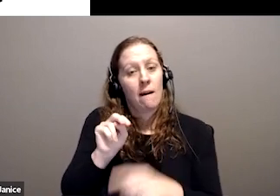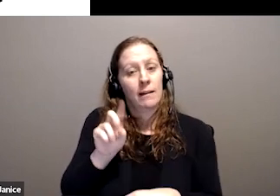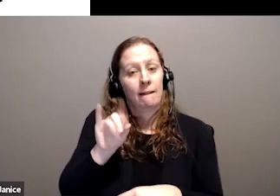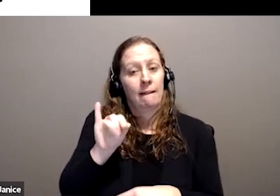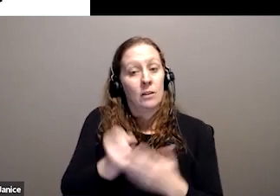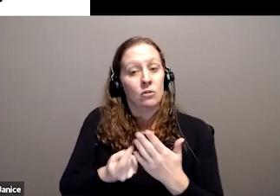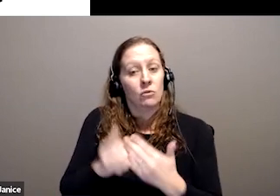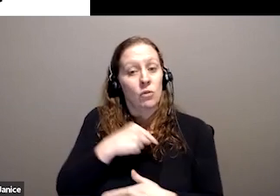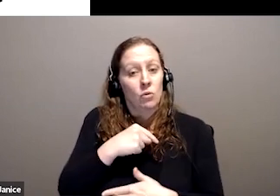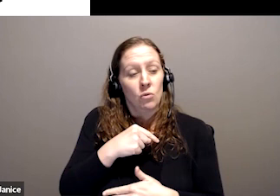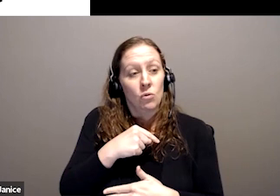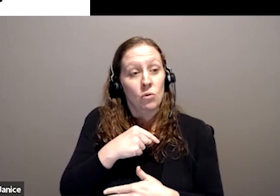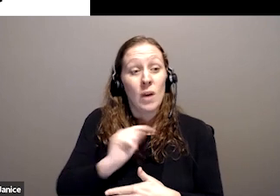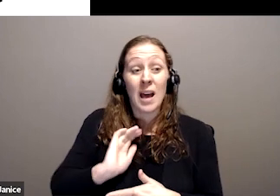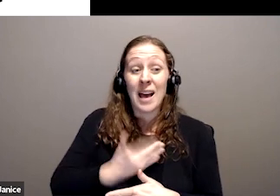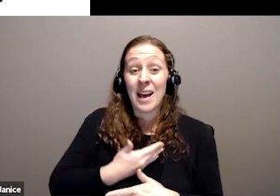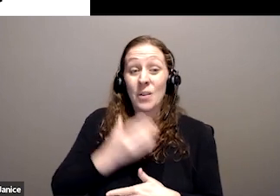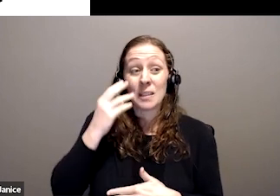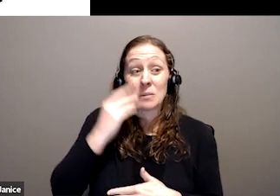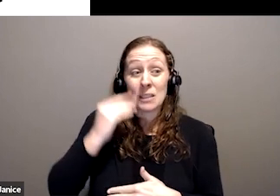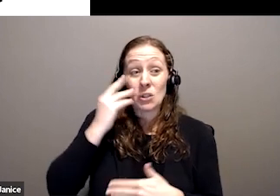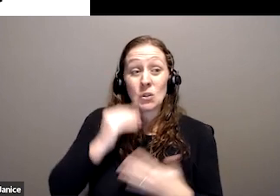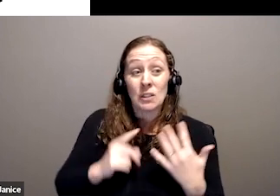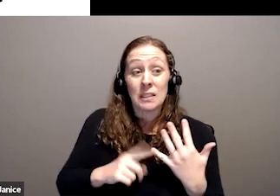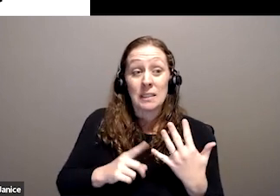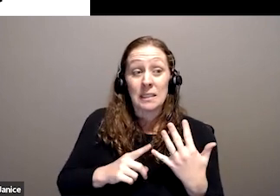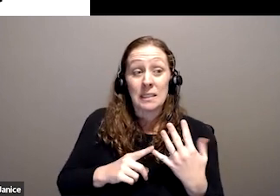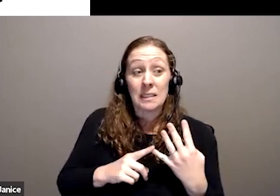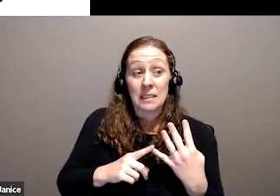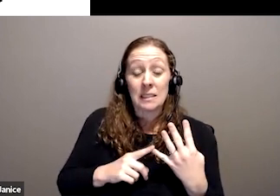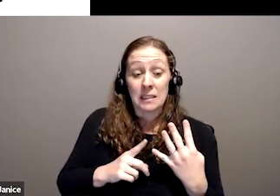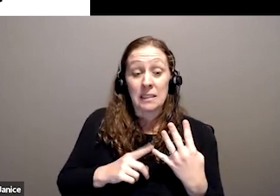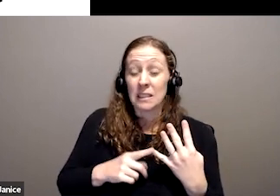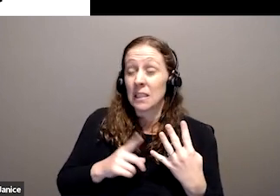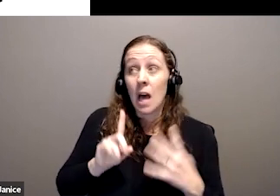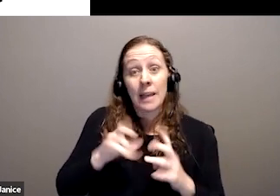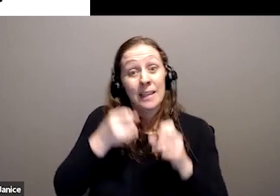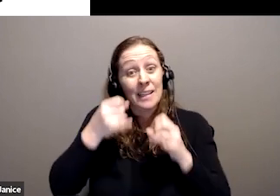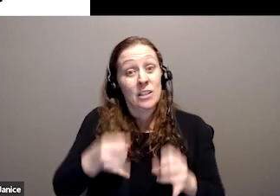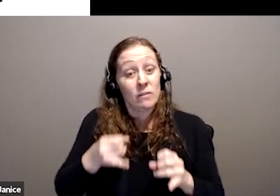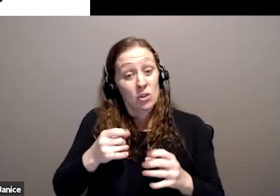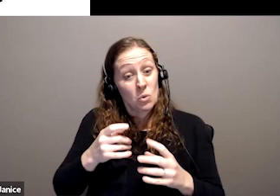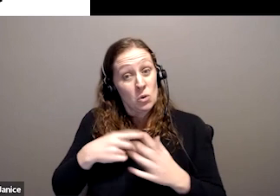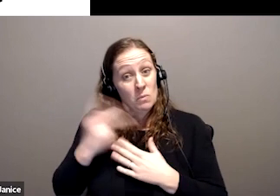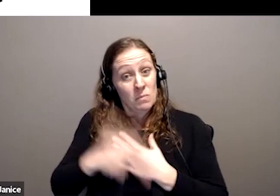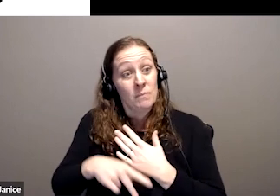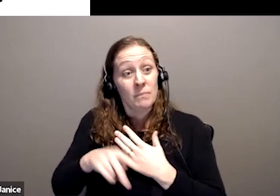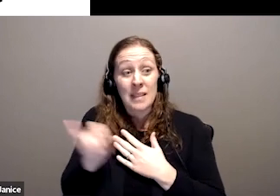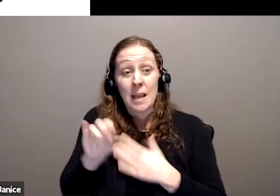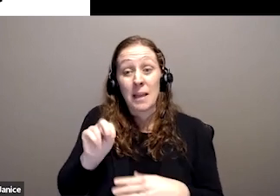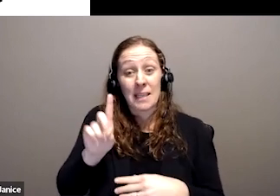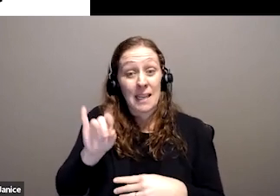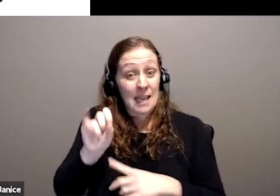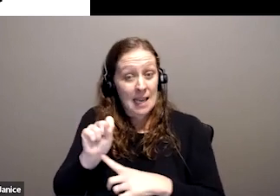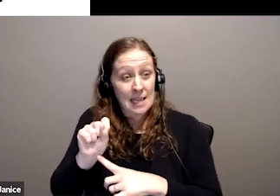Our experience is that only an individualised scheme, like the NDIS, based on a social